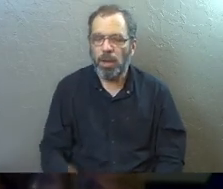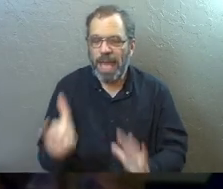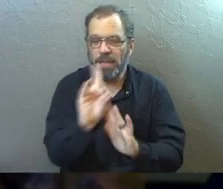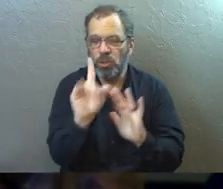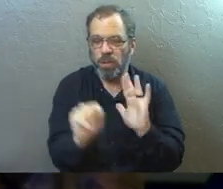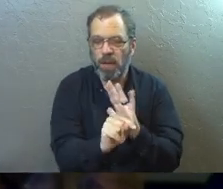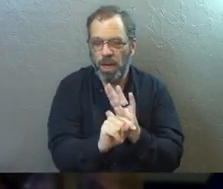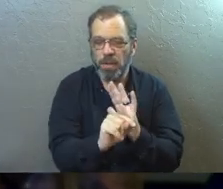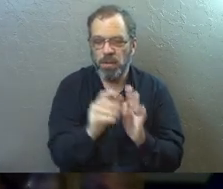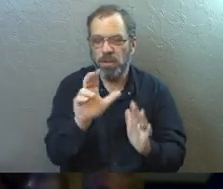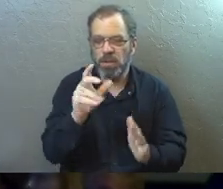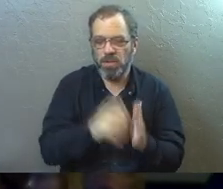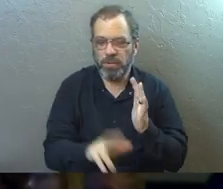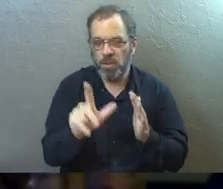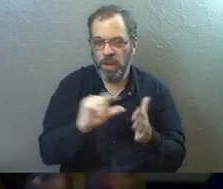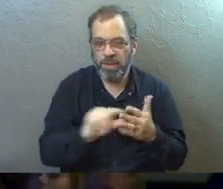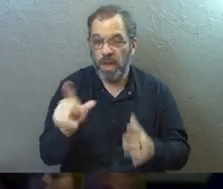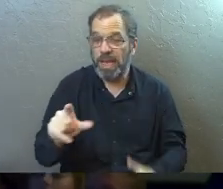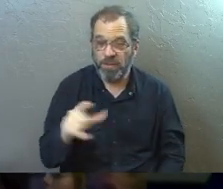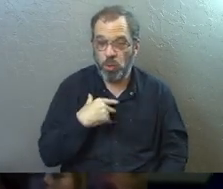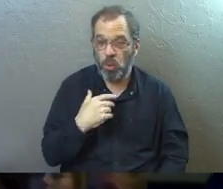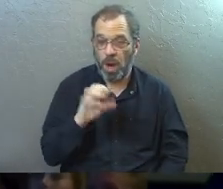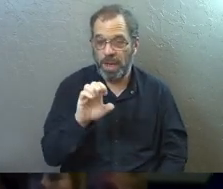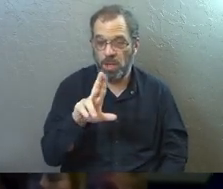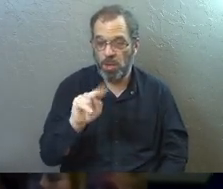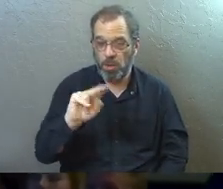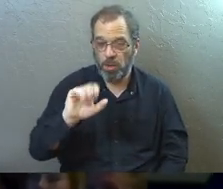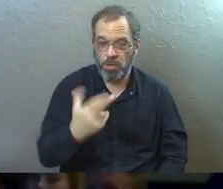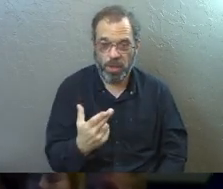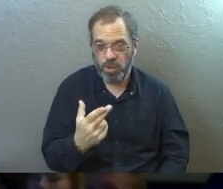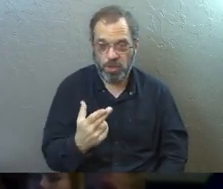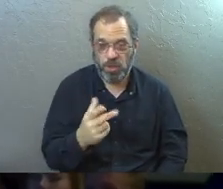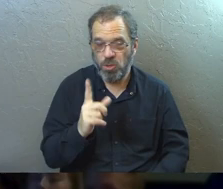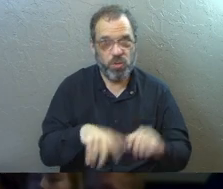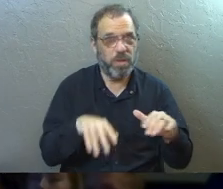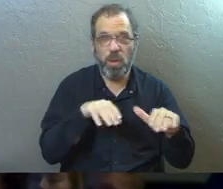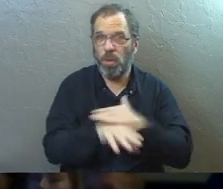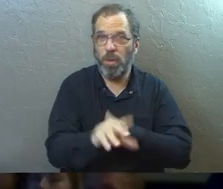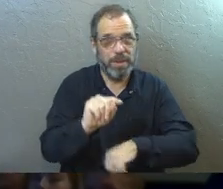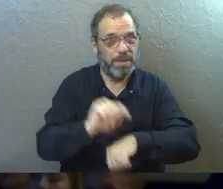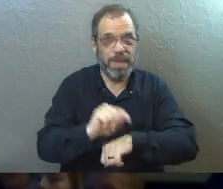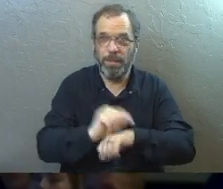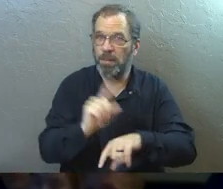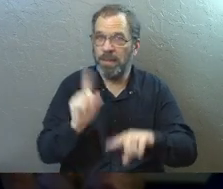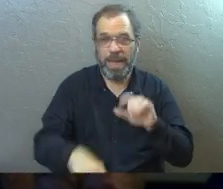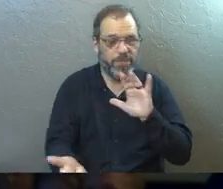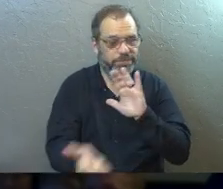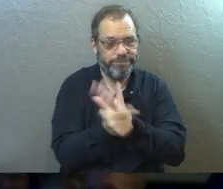Deuteronomy 23.1. If you're a eunuch, you don't get to go into the temple.